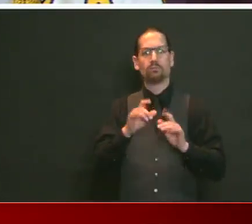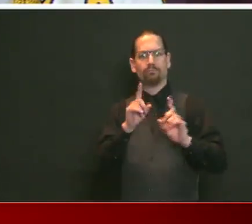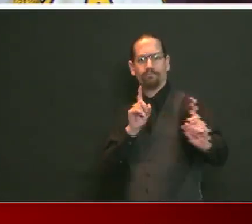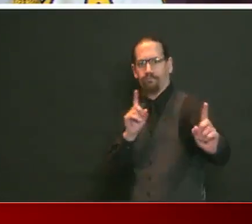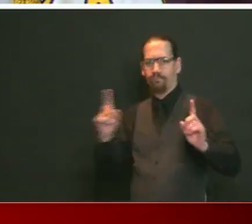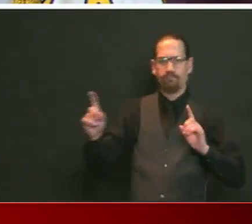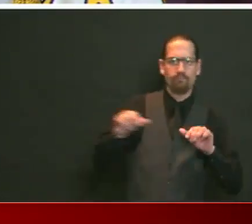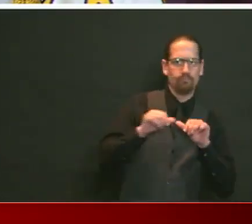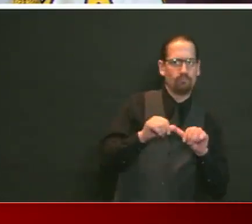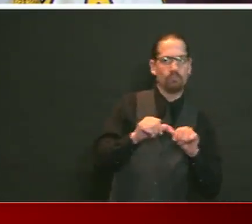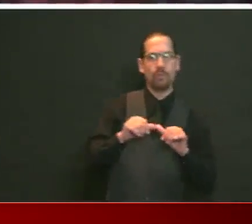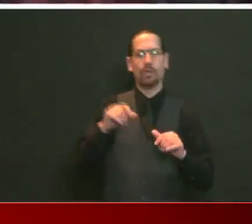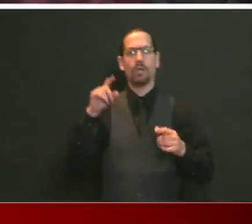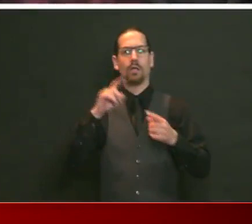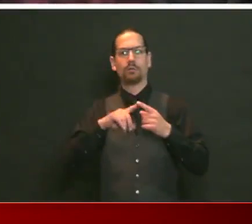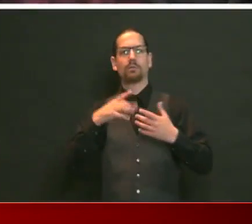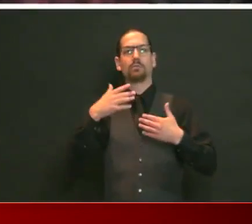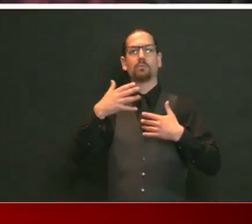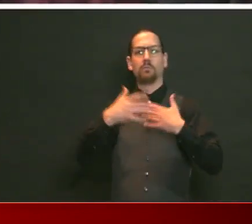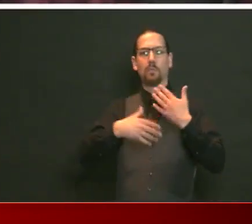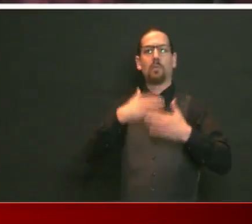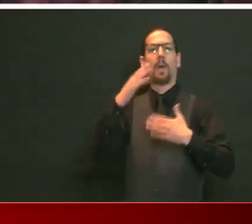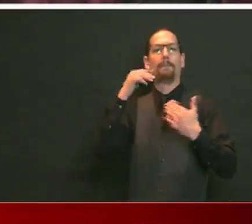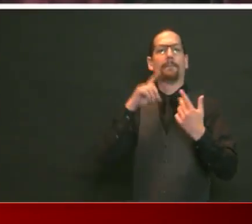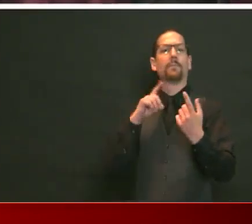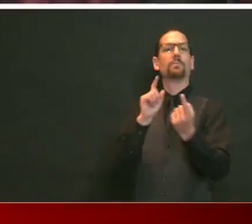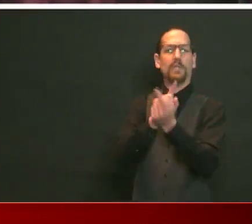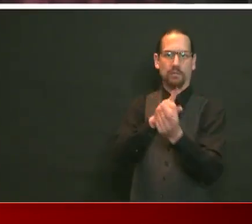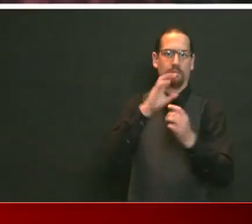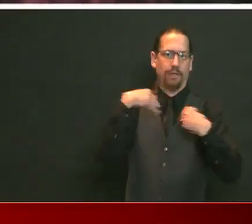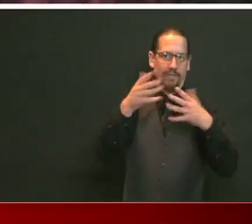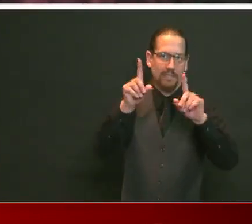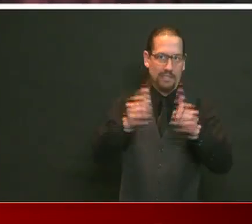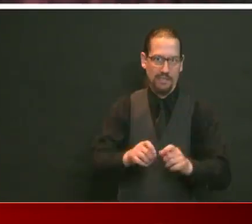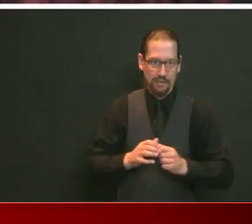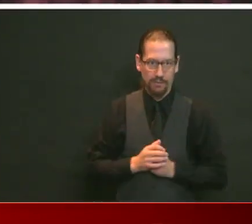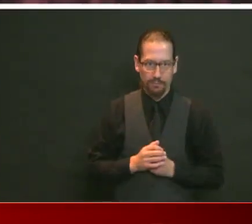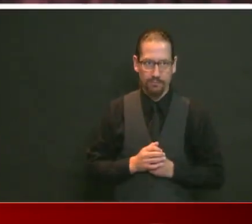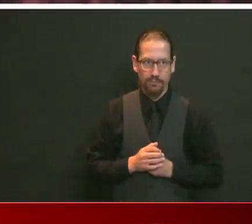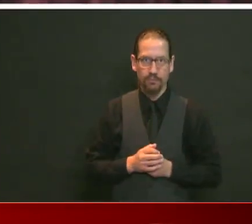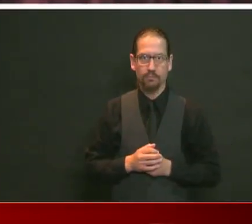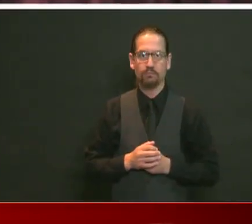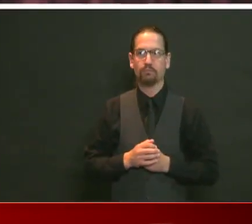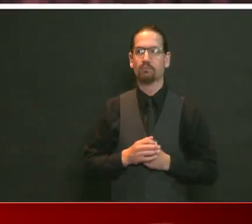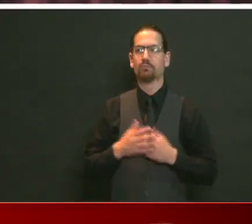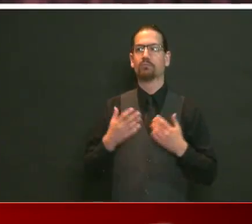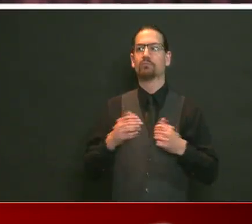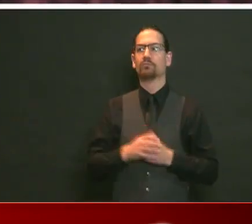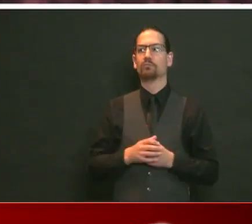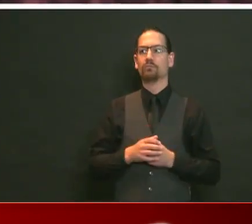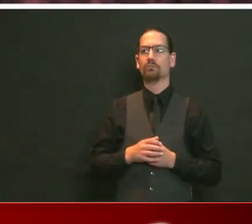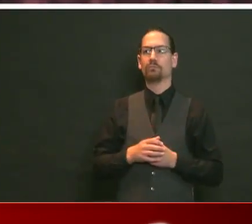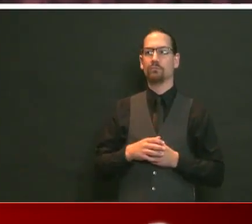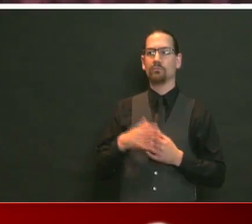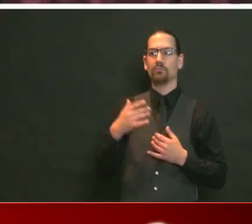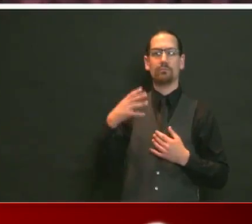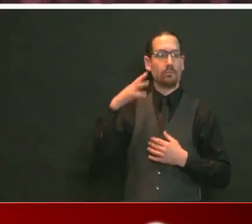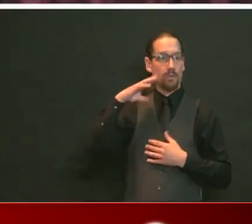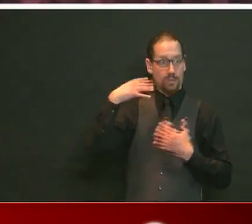stopping transmission of COVID-19. Thank you, everyone. Governor, you going to have any outside dining tonight, today? No,